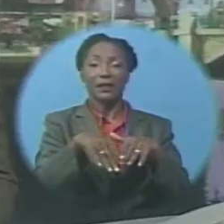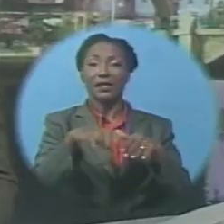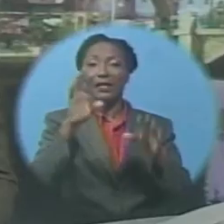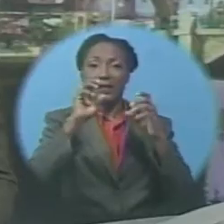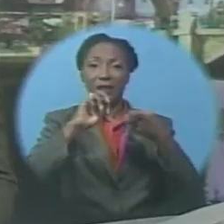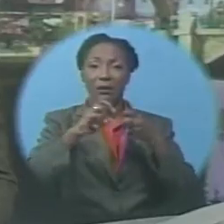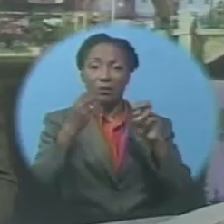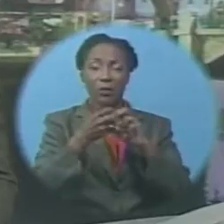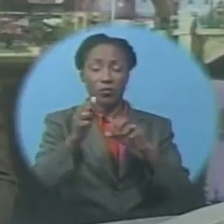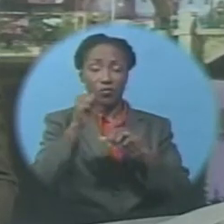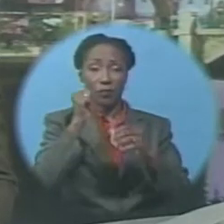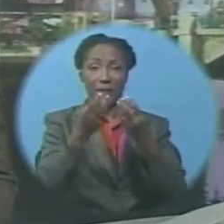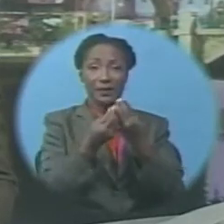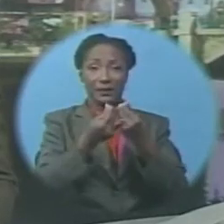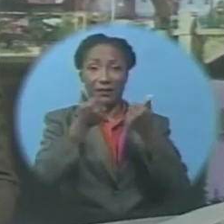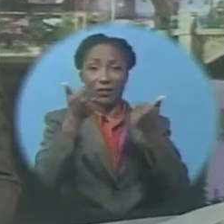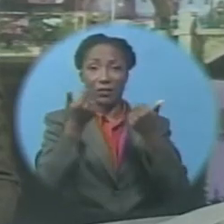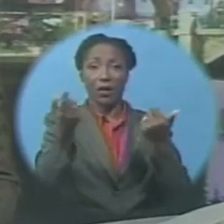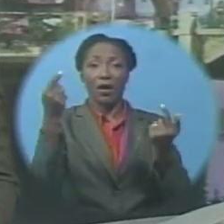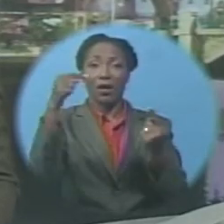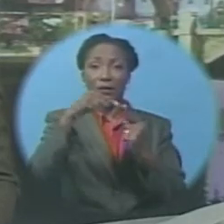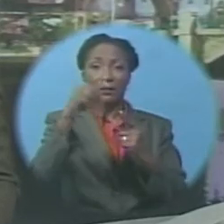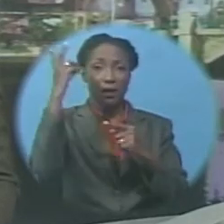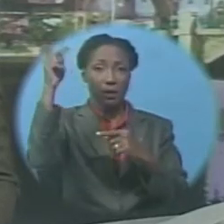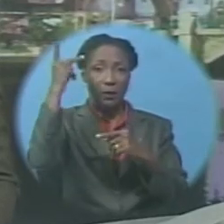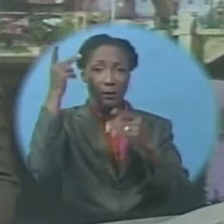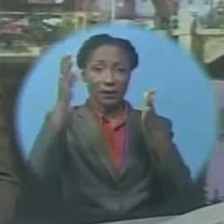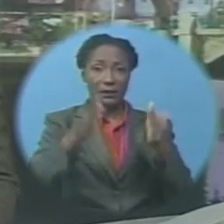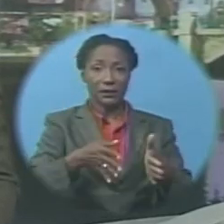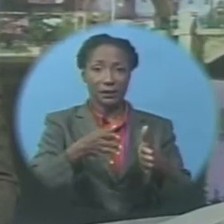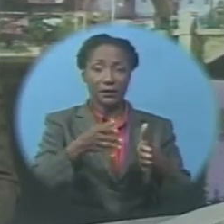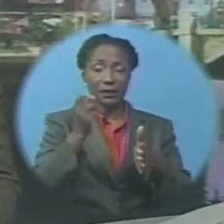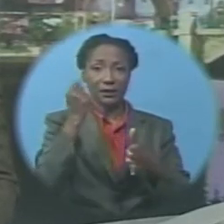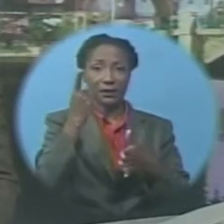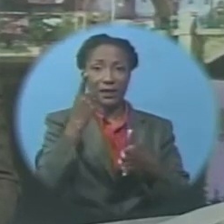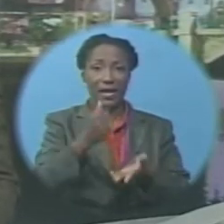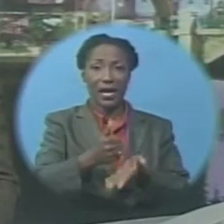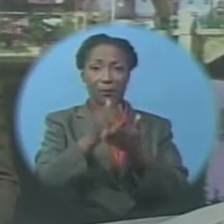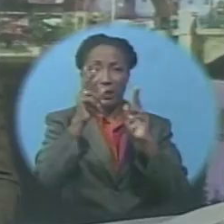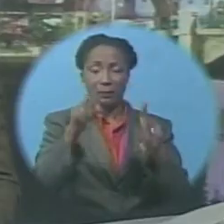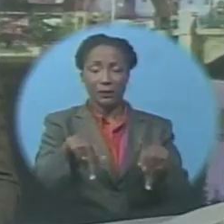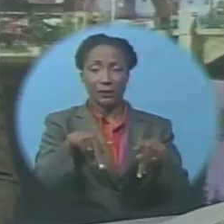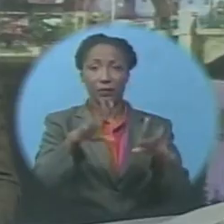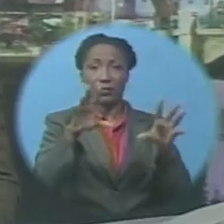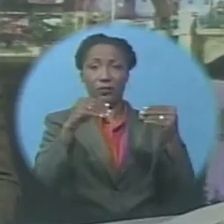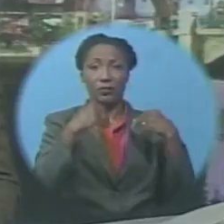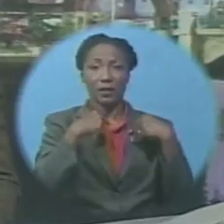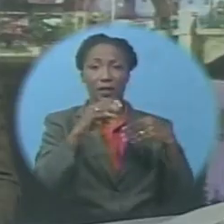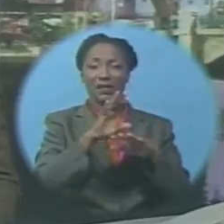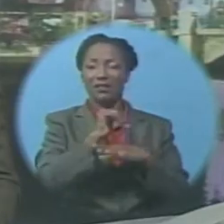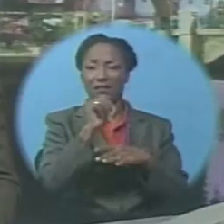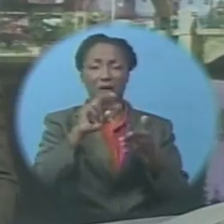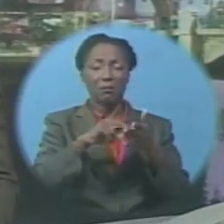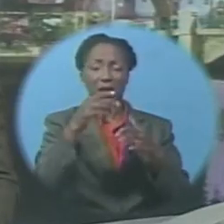unless parliamentarians understand that helping someone to acquire a home does not equate to a vote.